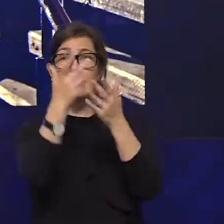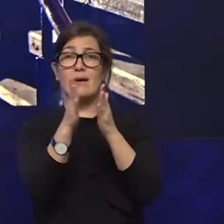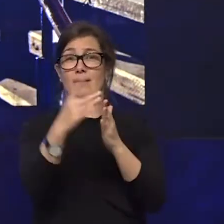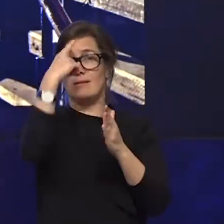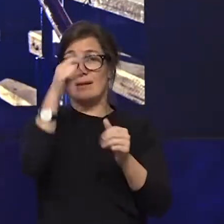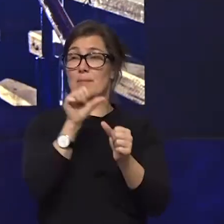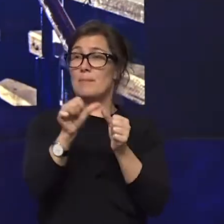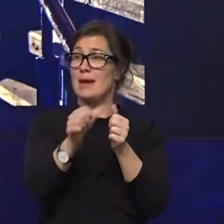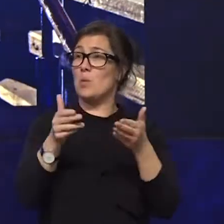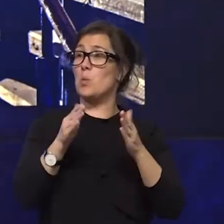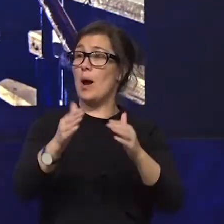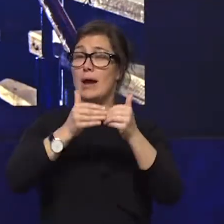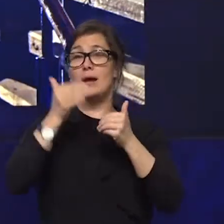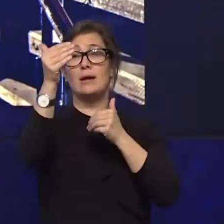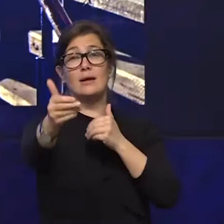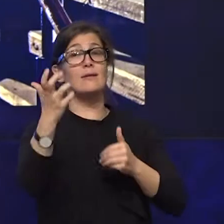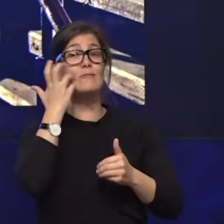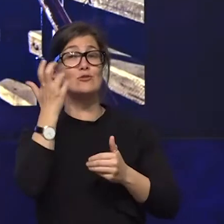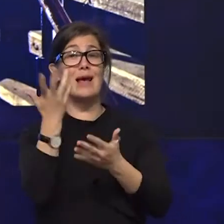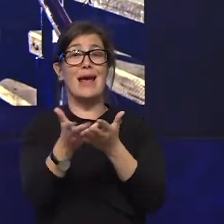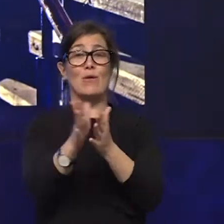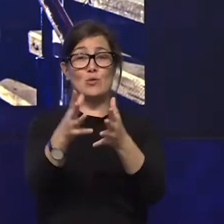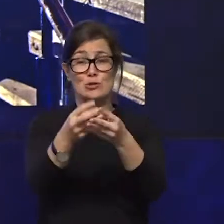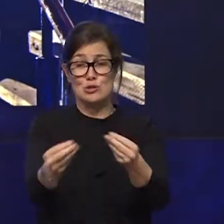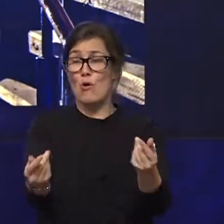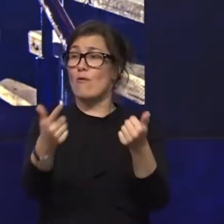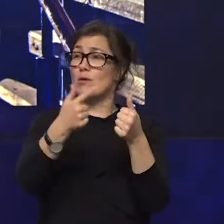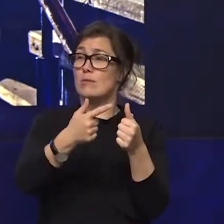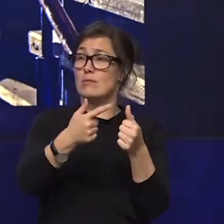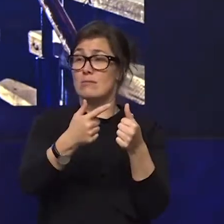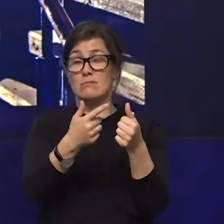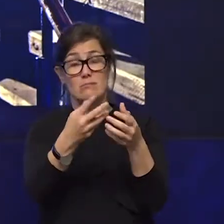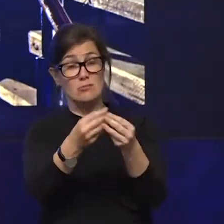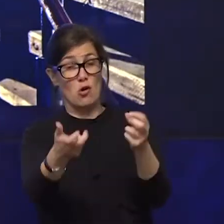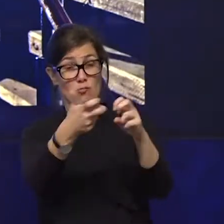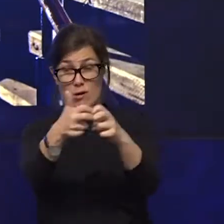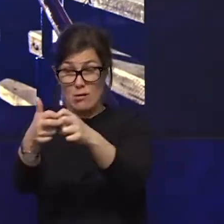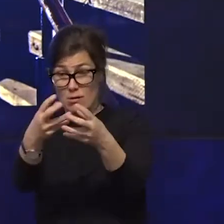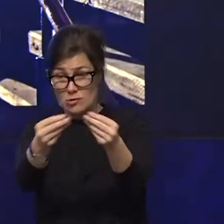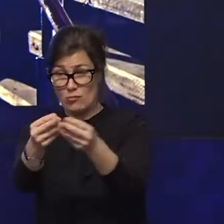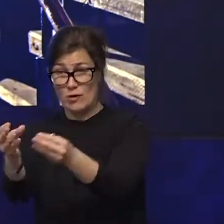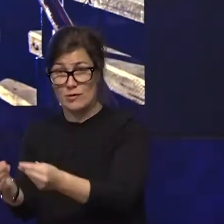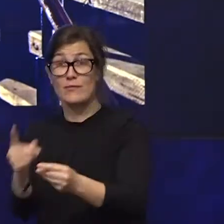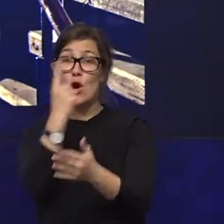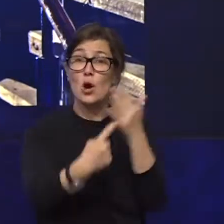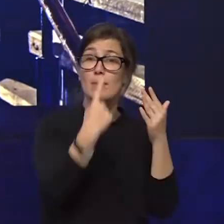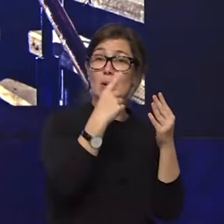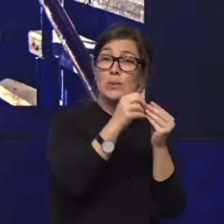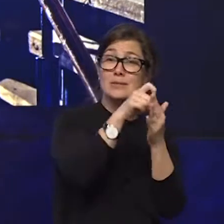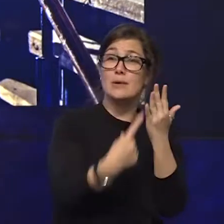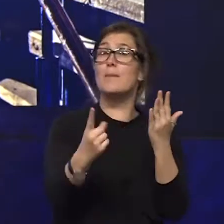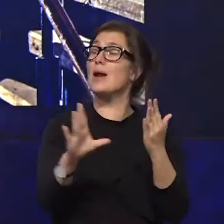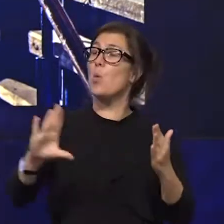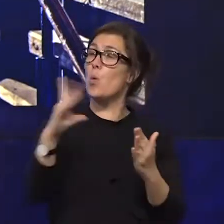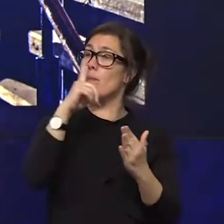more innovative more creative solutions to benefit not only people with disability but every person